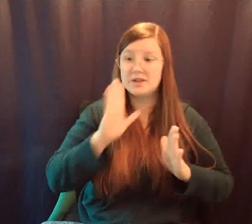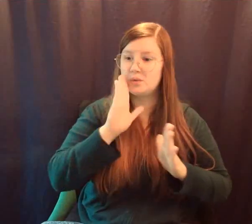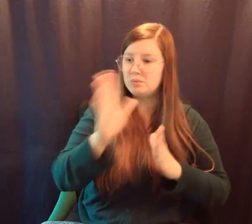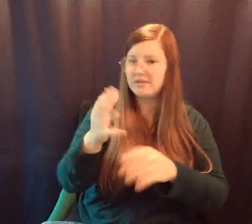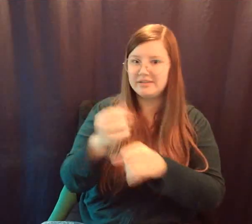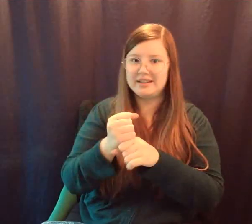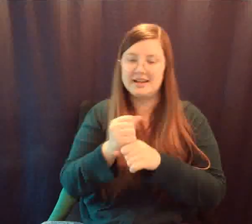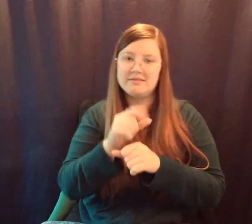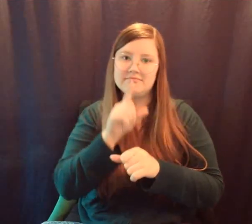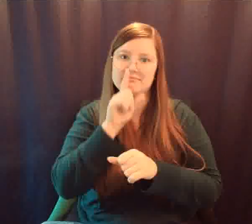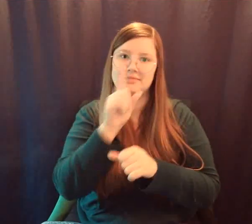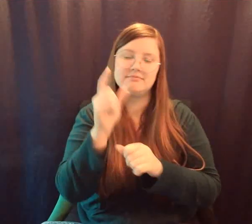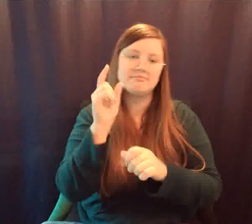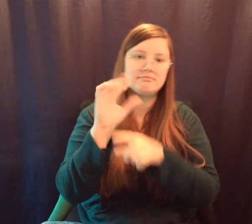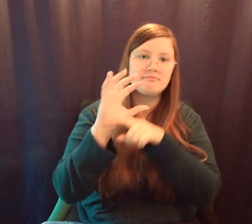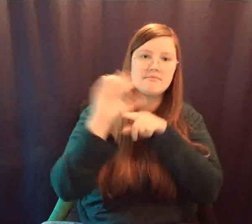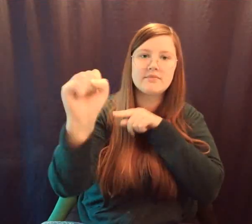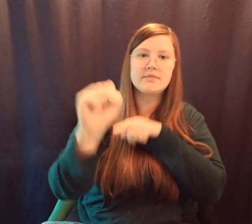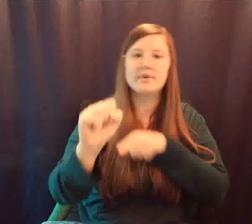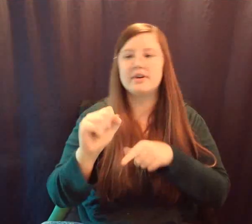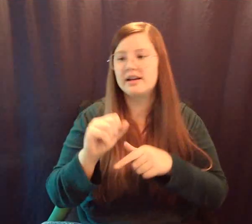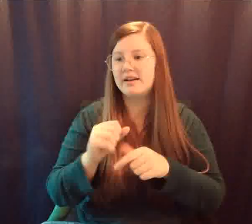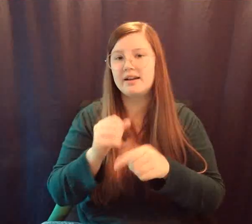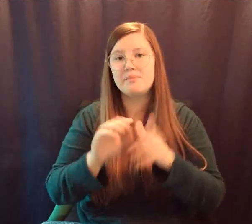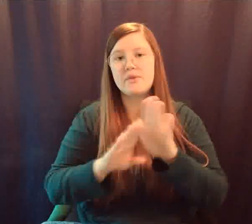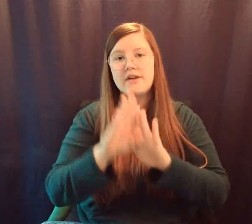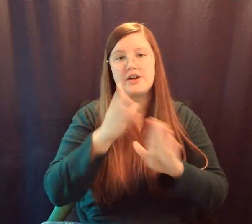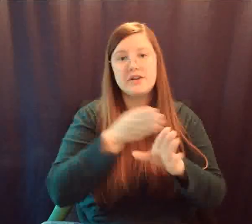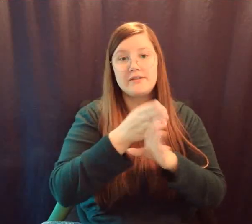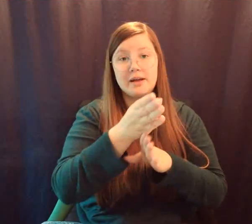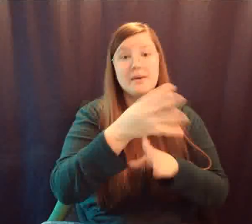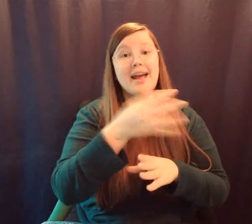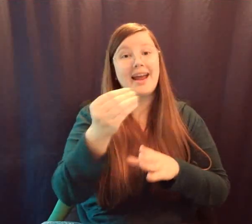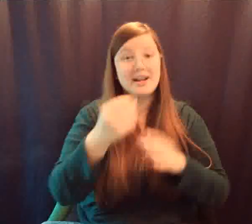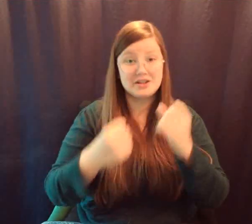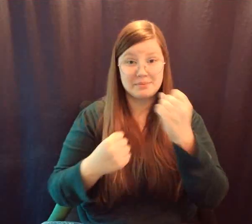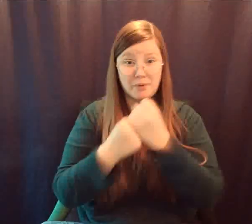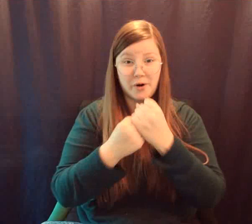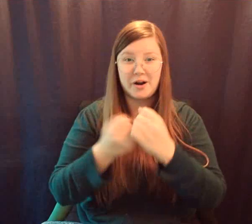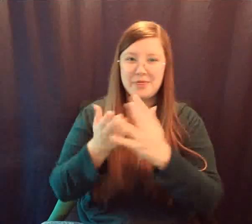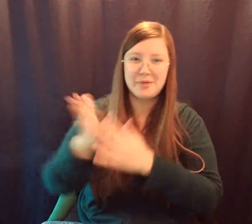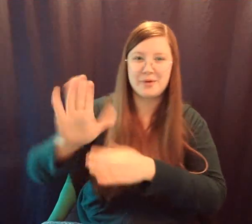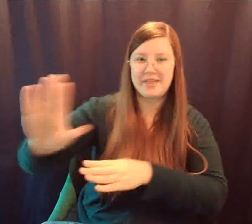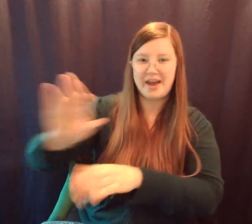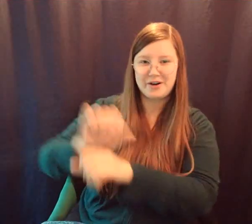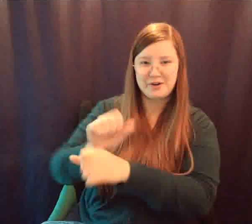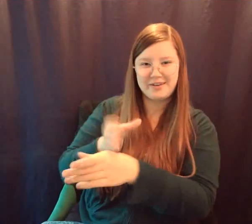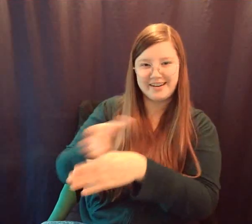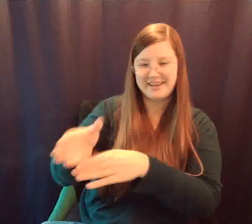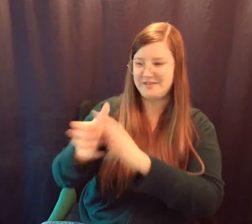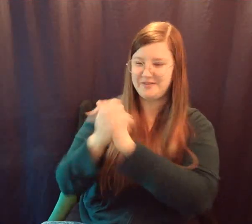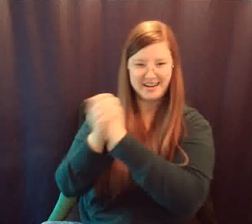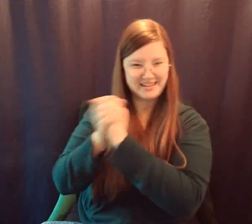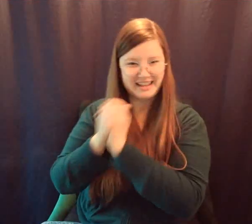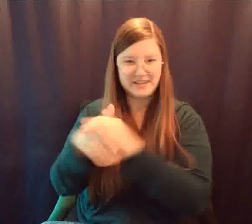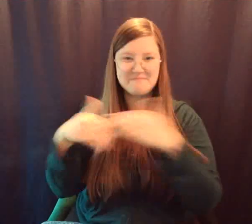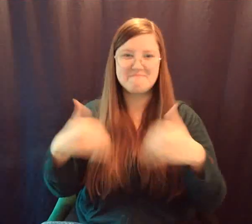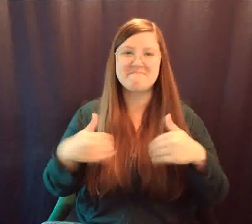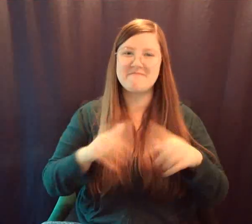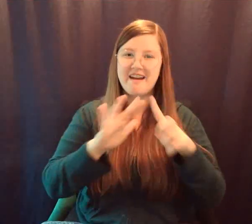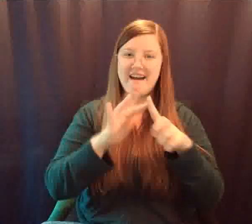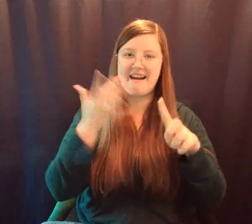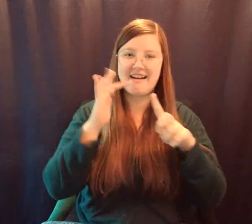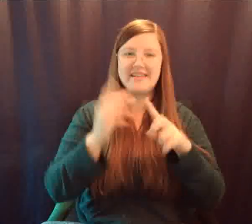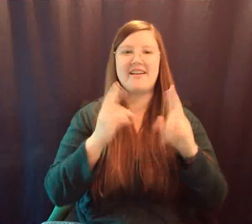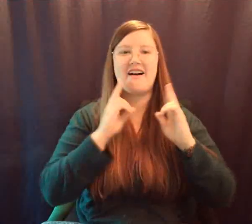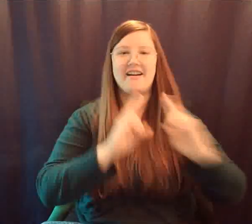professional development support throughout their careers. Congratulations to Tali for this very prestigious honor. Now let's take it